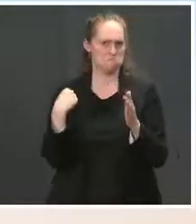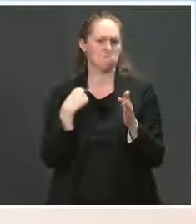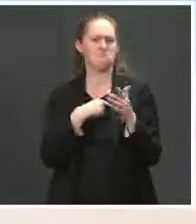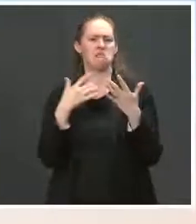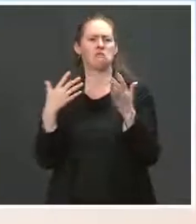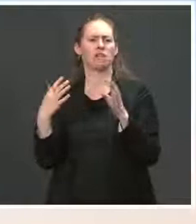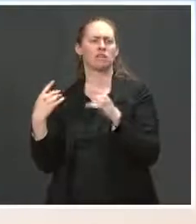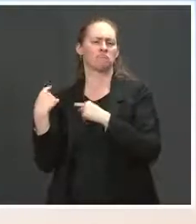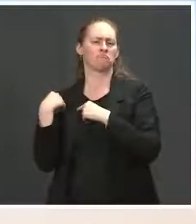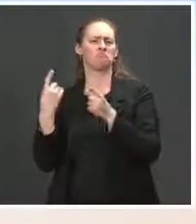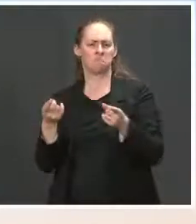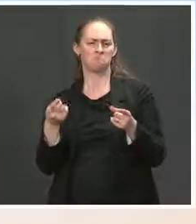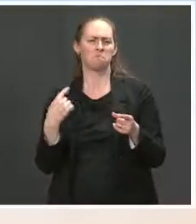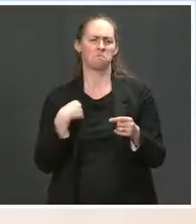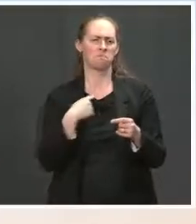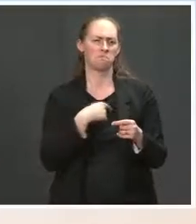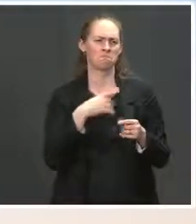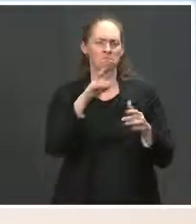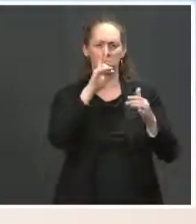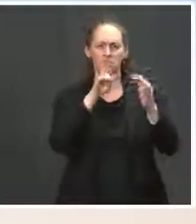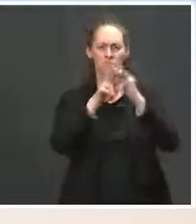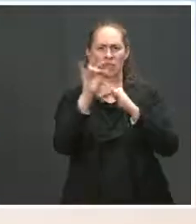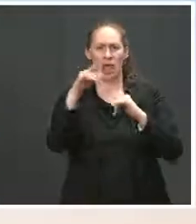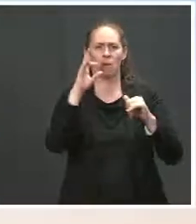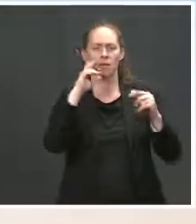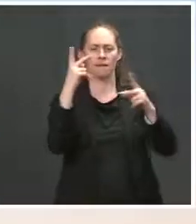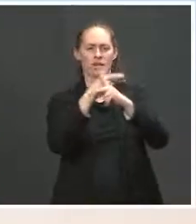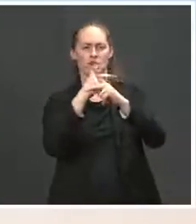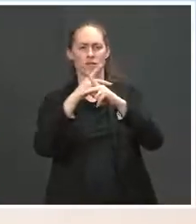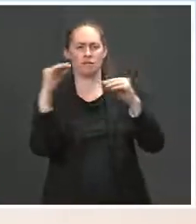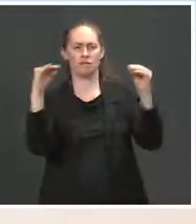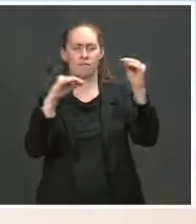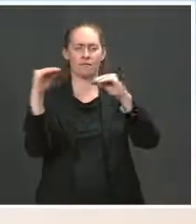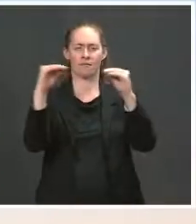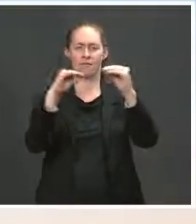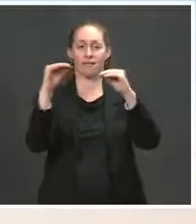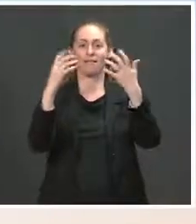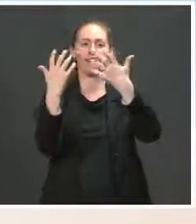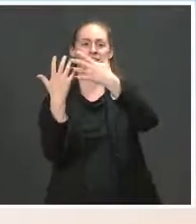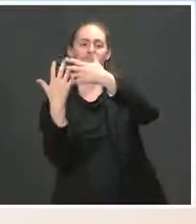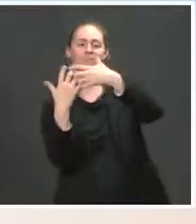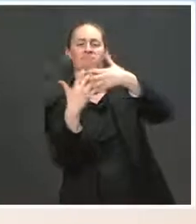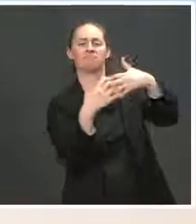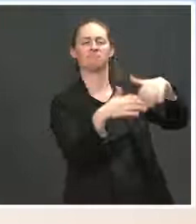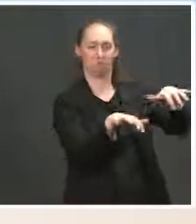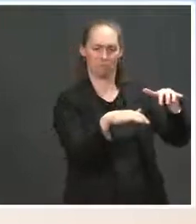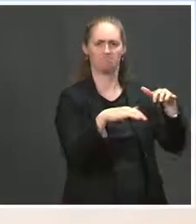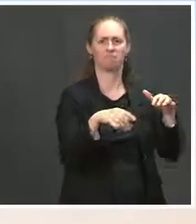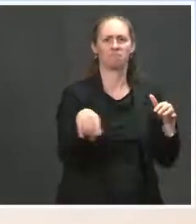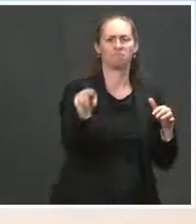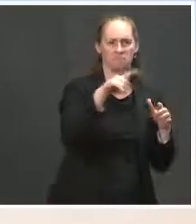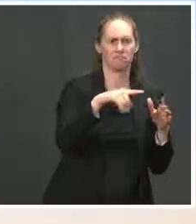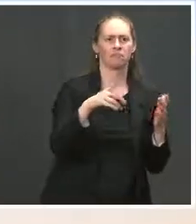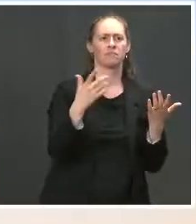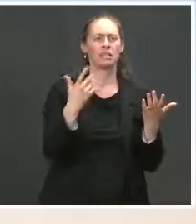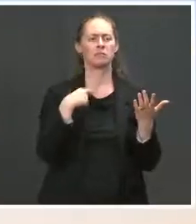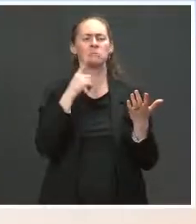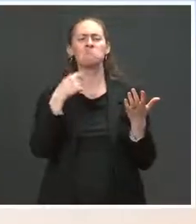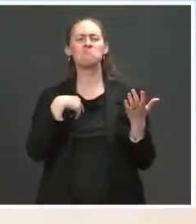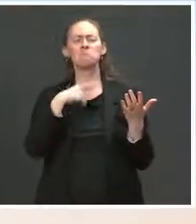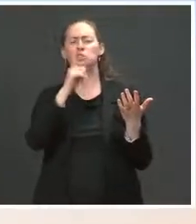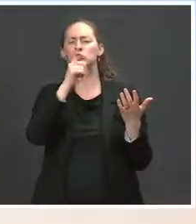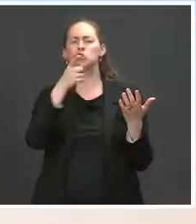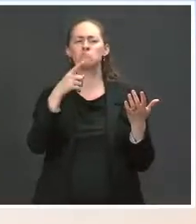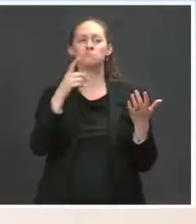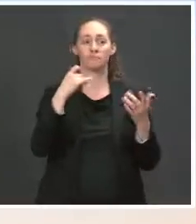to be a combination. So that will be part of the discussions that are happening moving forward. I have no question, as a person who grew up in